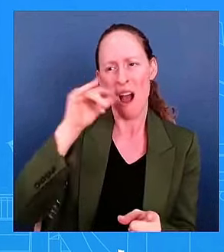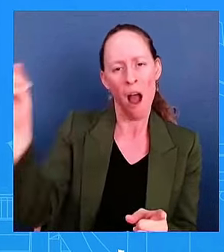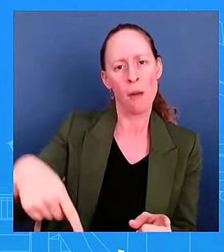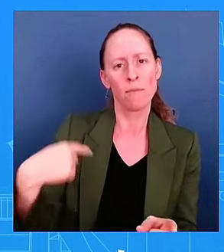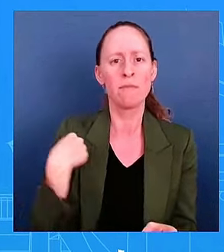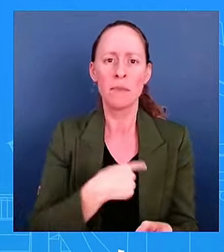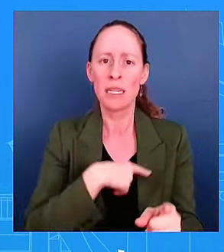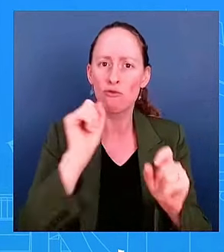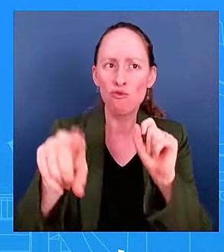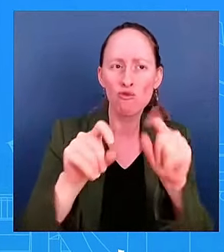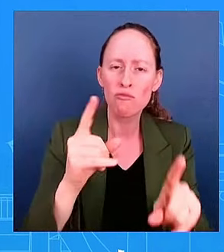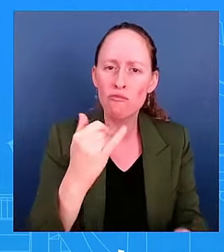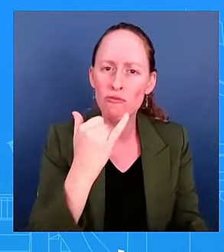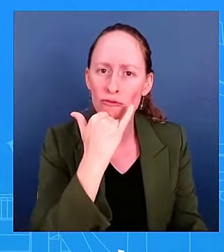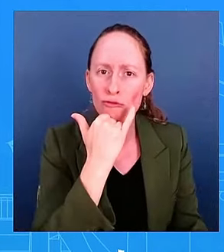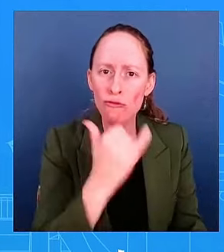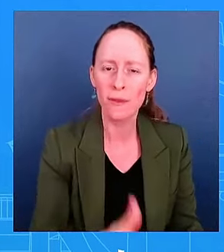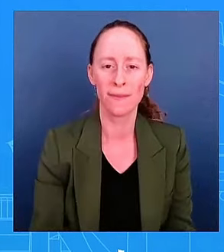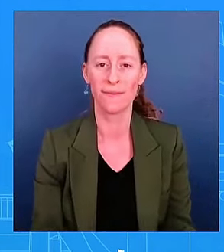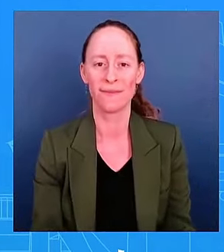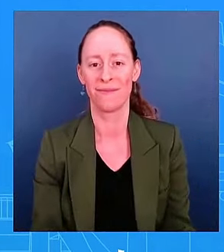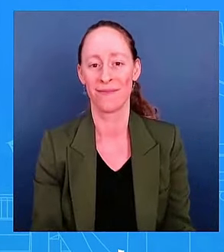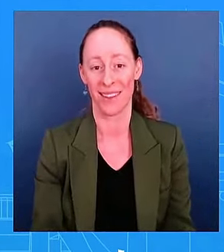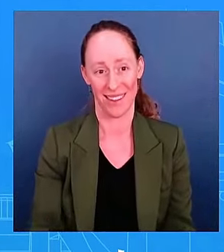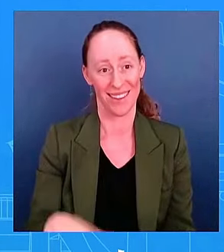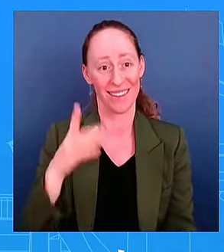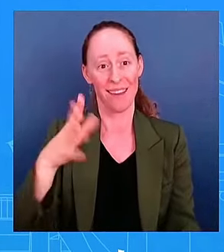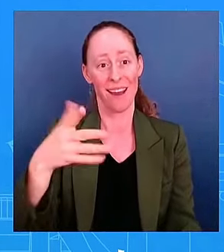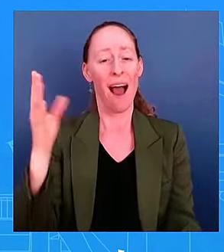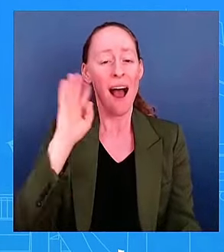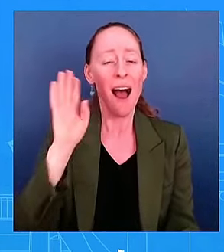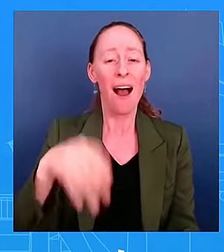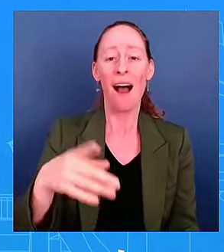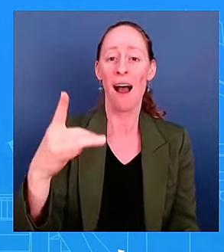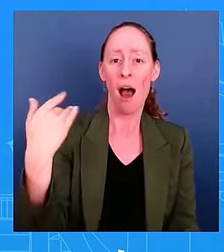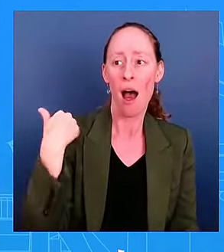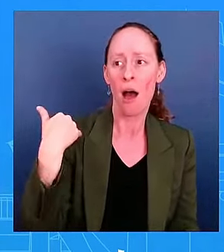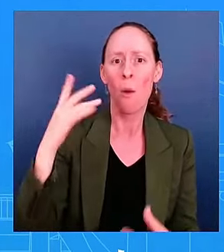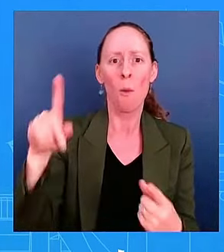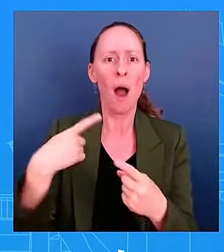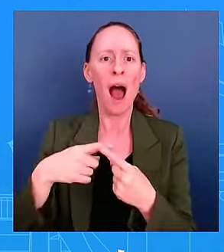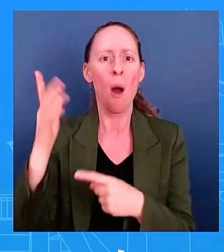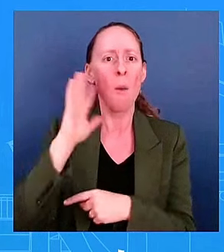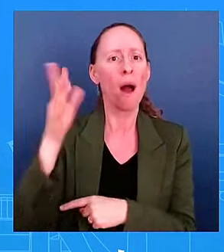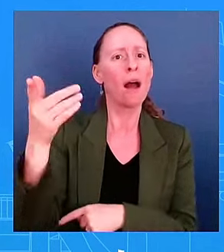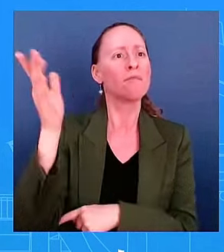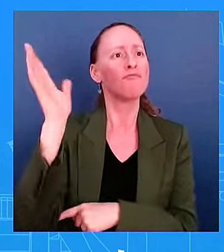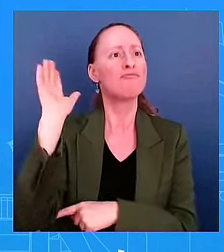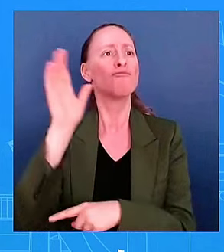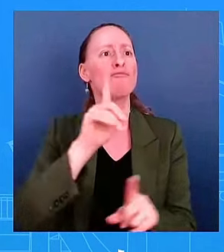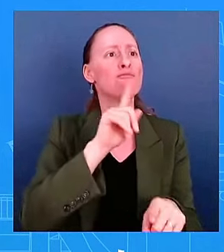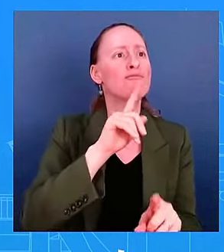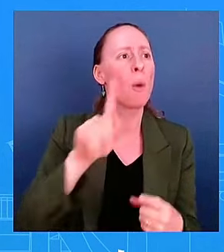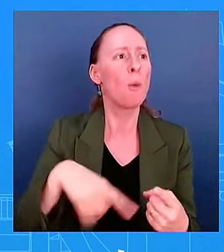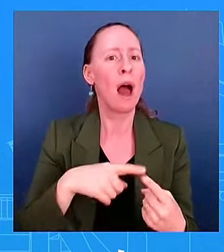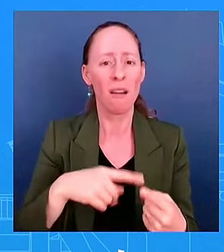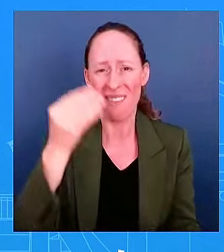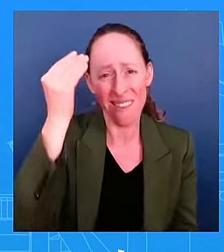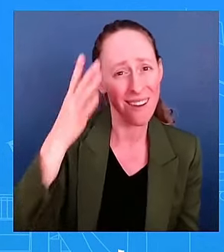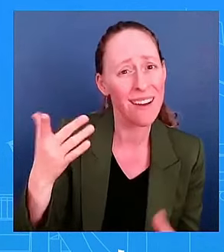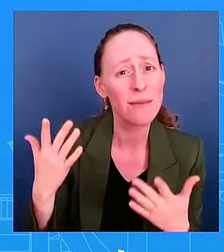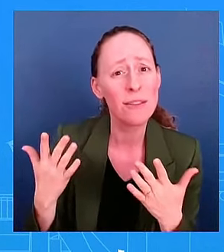when is he going to be unscripted? He has been. When he went to visit a diner a